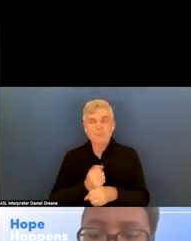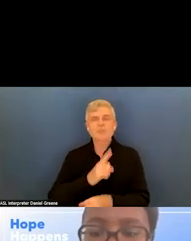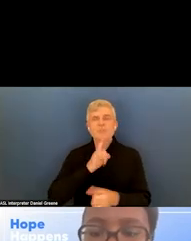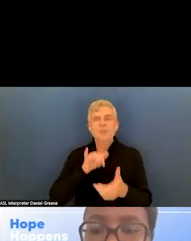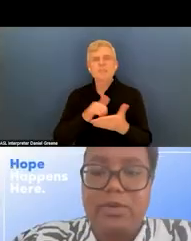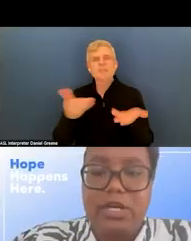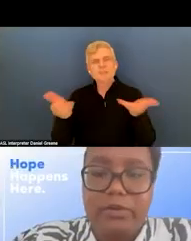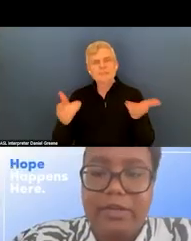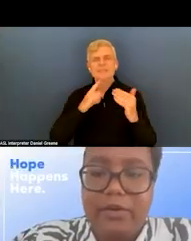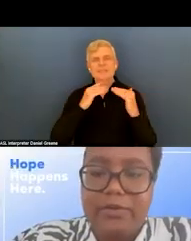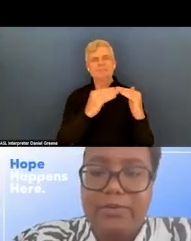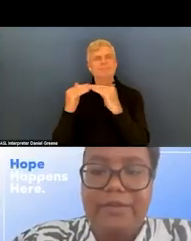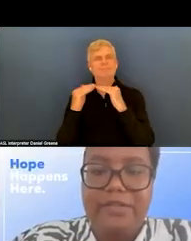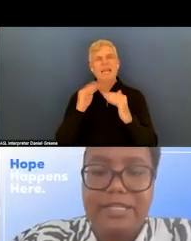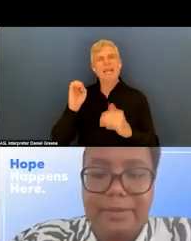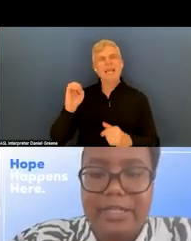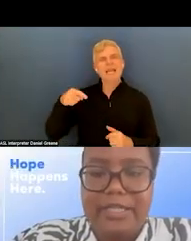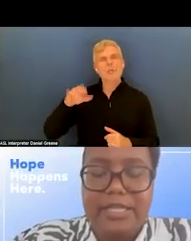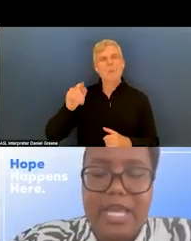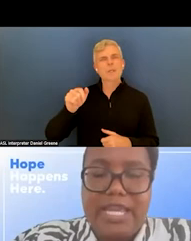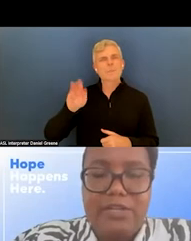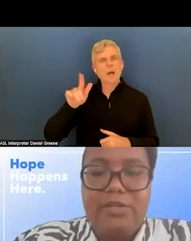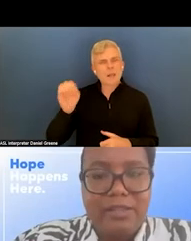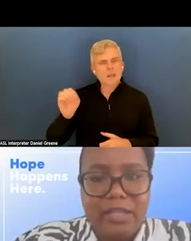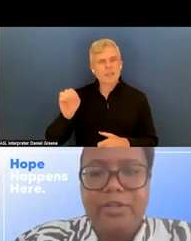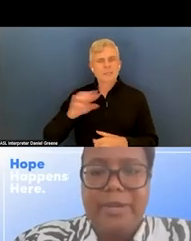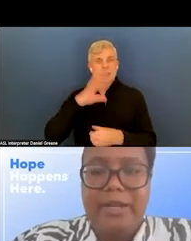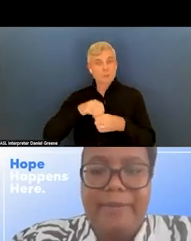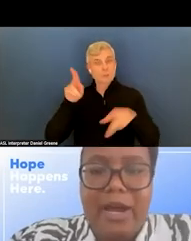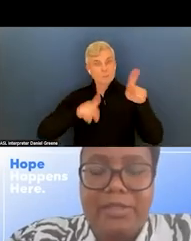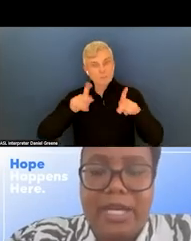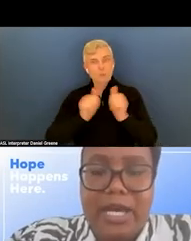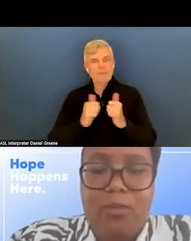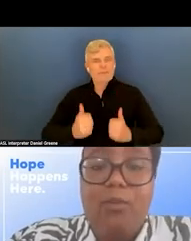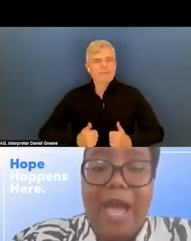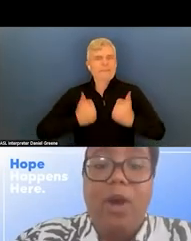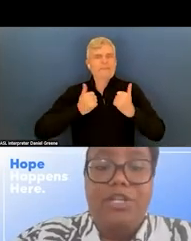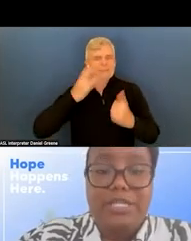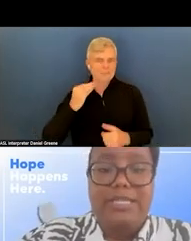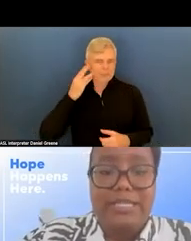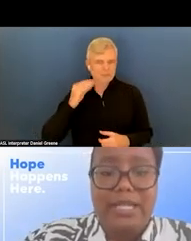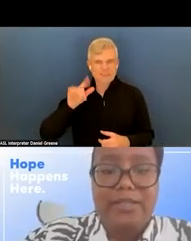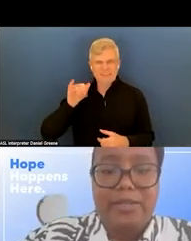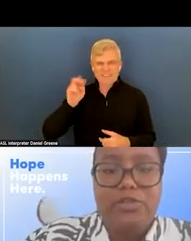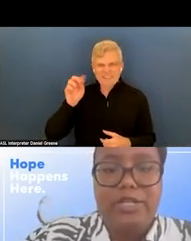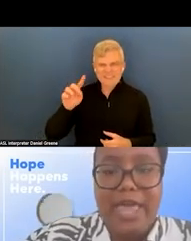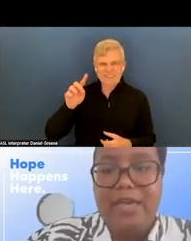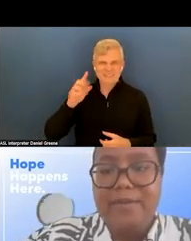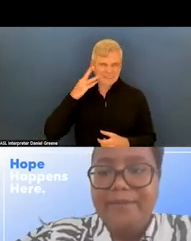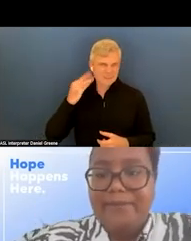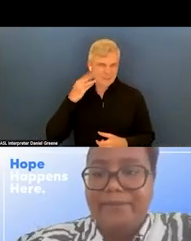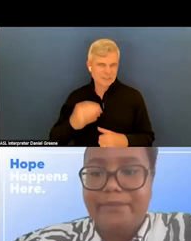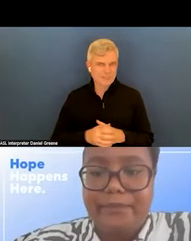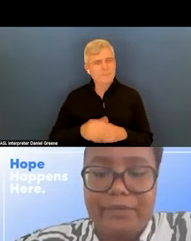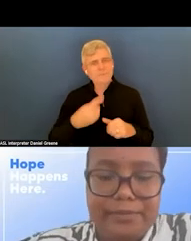equitable and making sure we're including folks with lived experience. Can you tell us a little bit about how Washington State is approaching that?